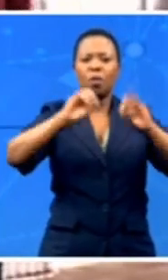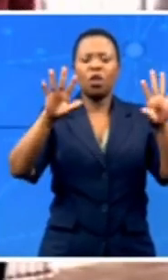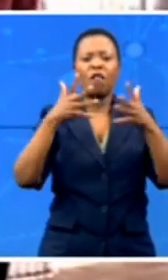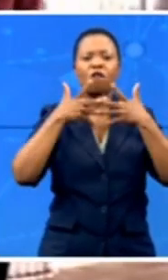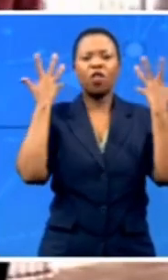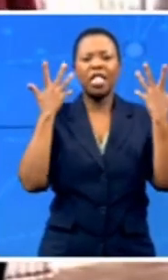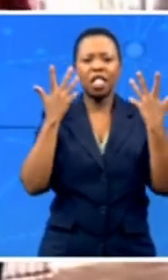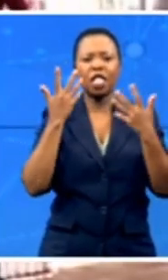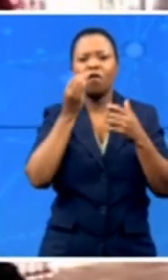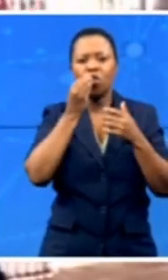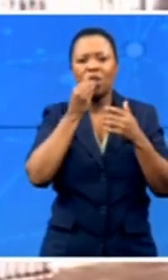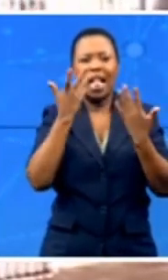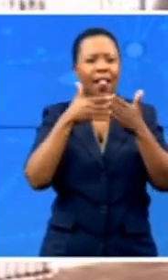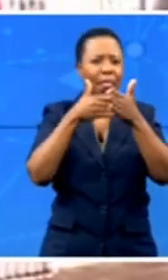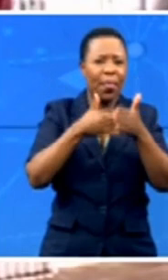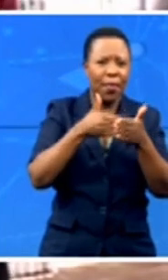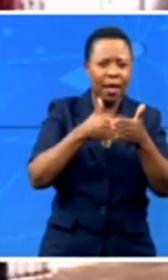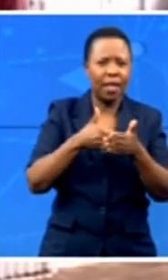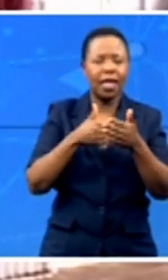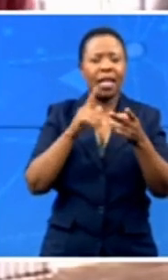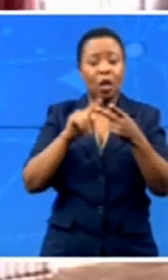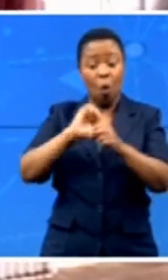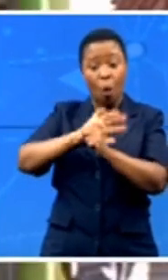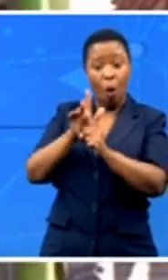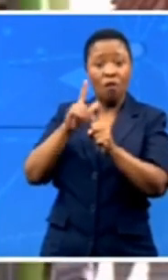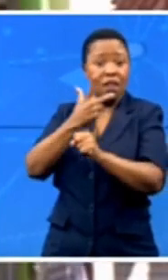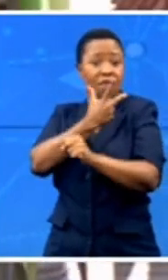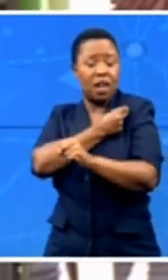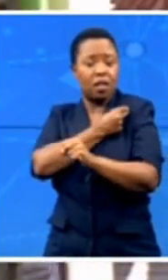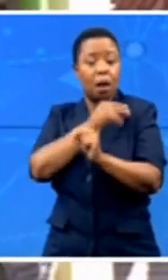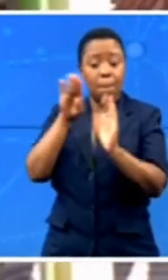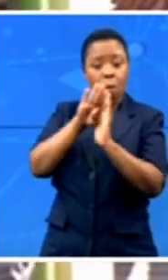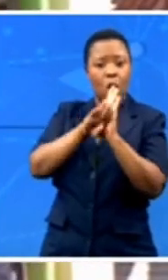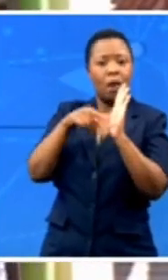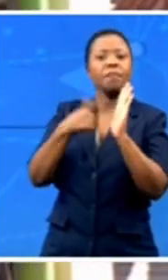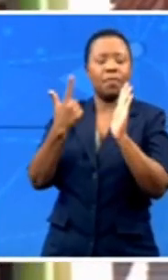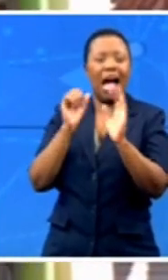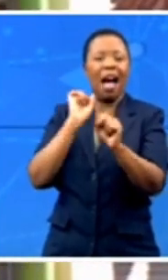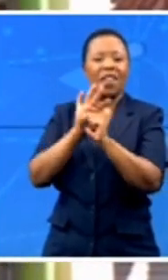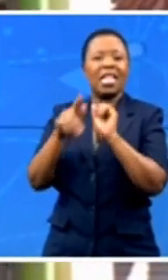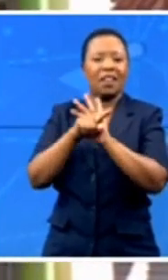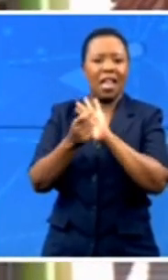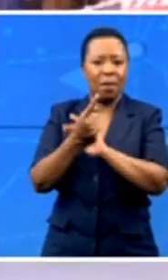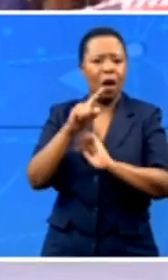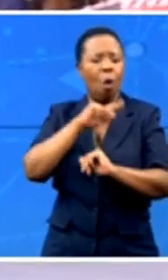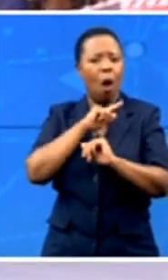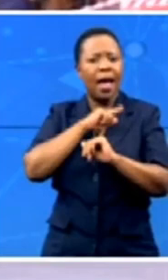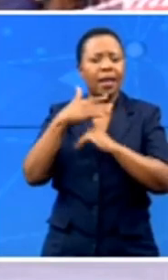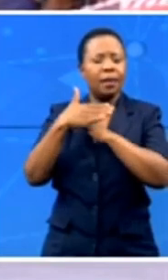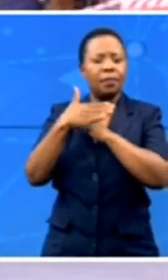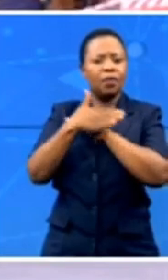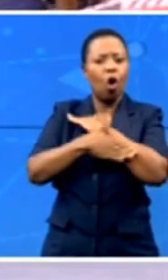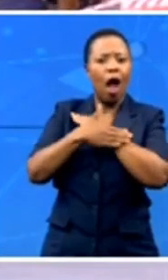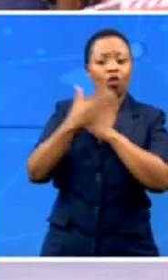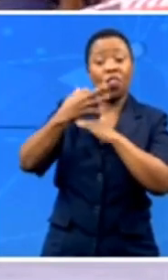disrupted and the COVID-19 vaccine rollout program was affected, while the country was still battling the third wave of infections. Government